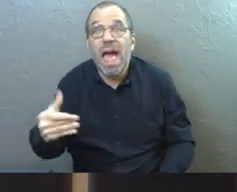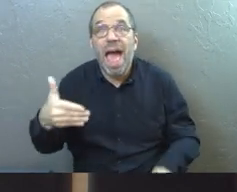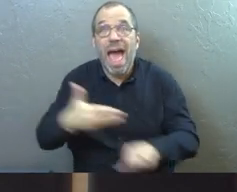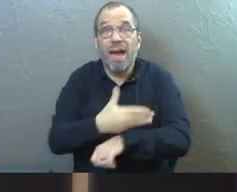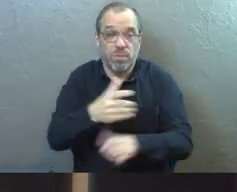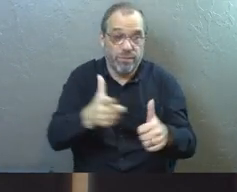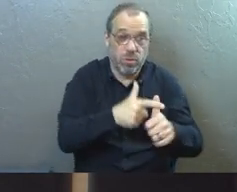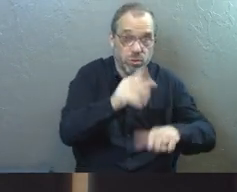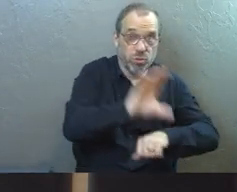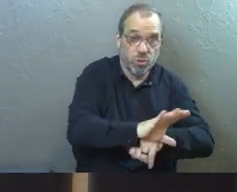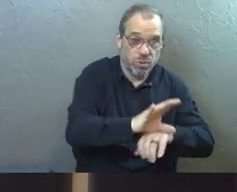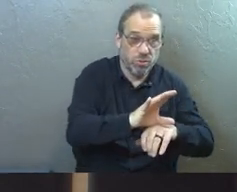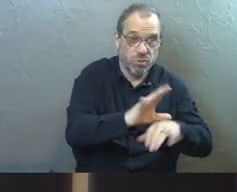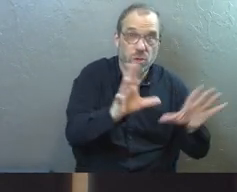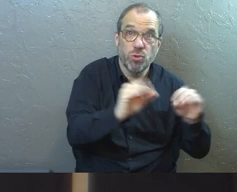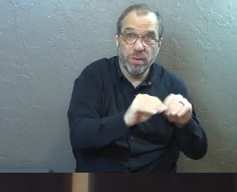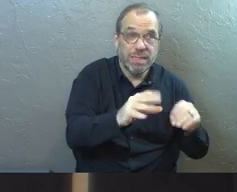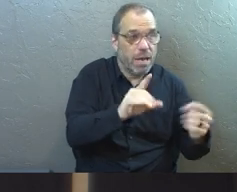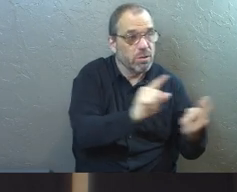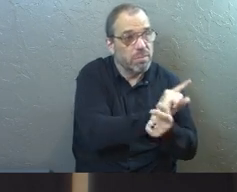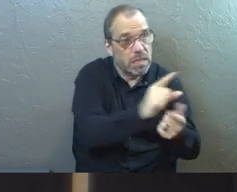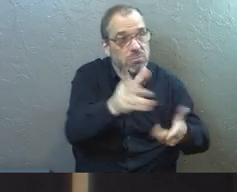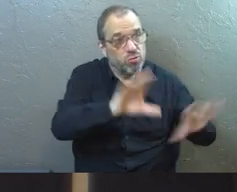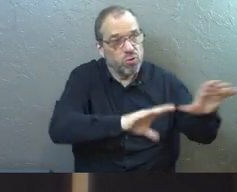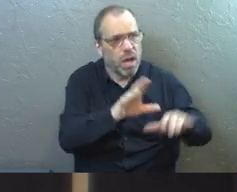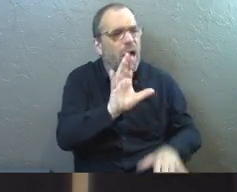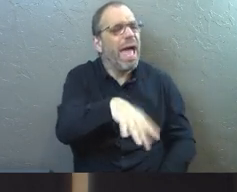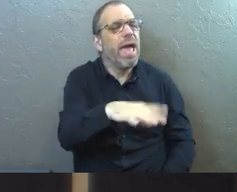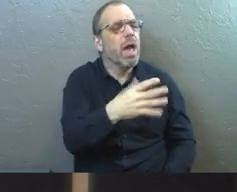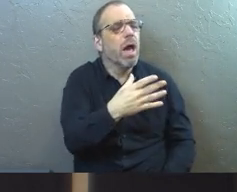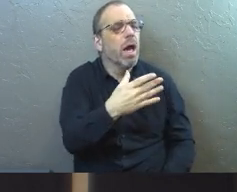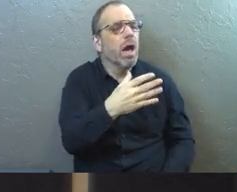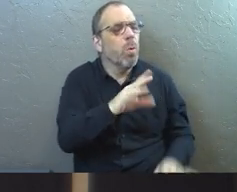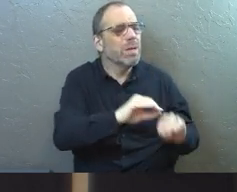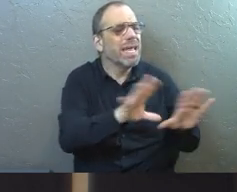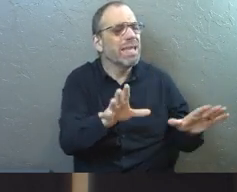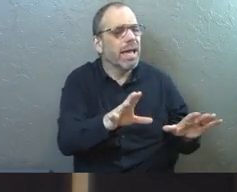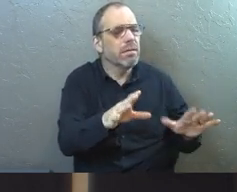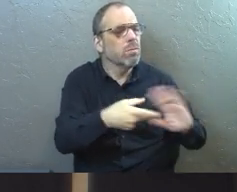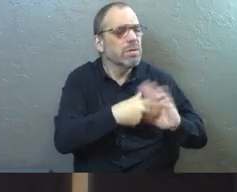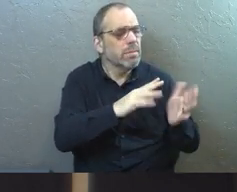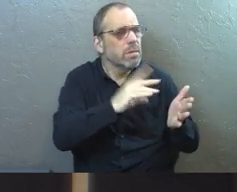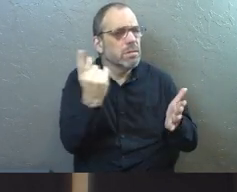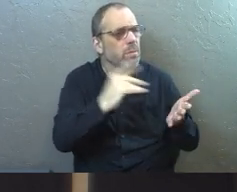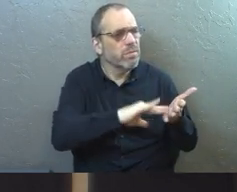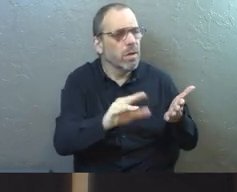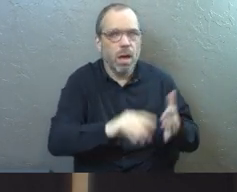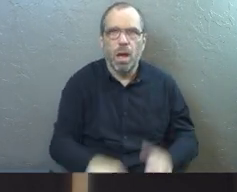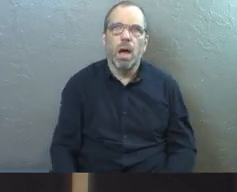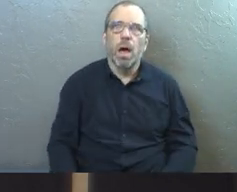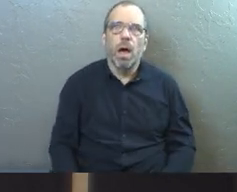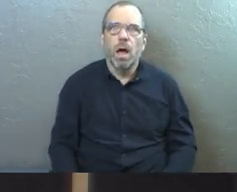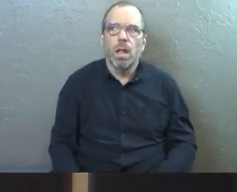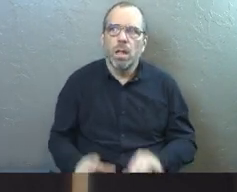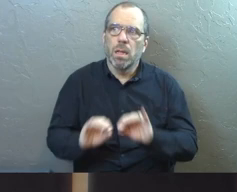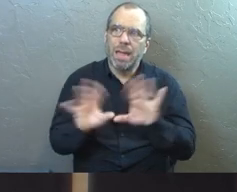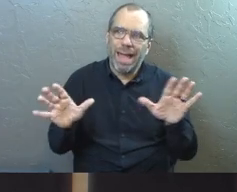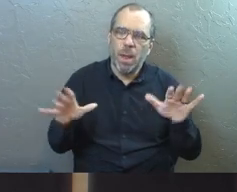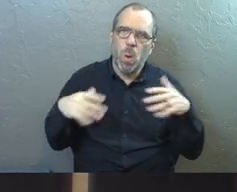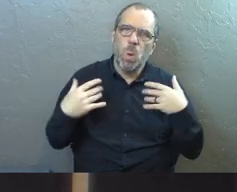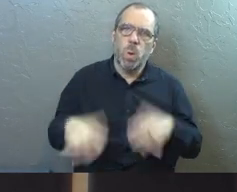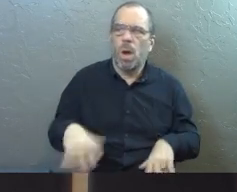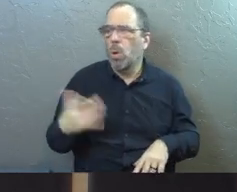people after the first service, what does that light look like? People, when somebody forgives you, you're like, man, that's light.